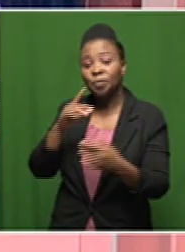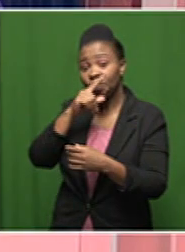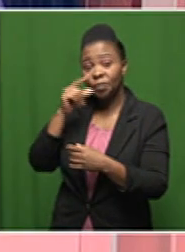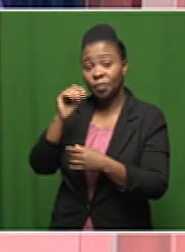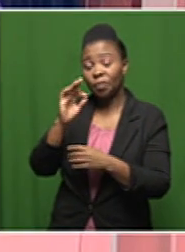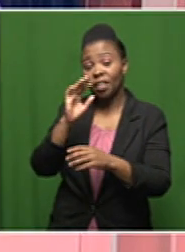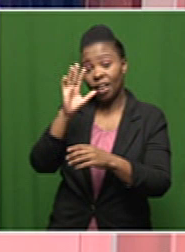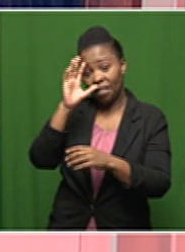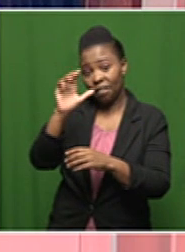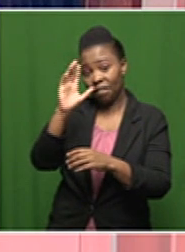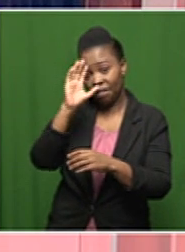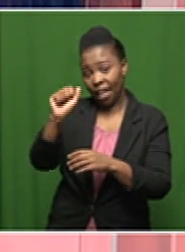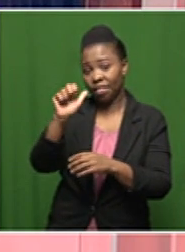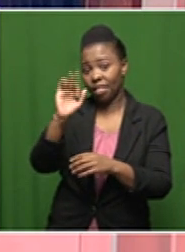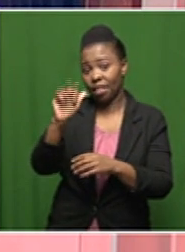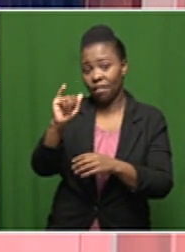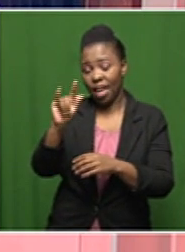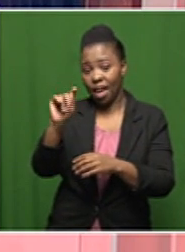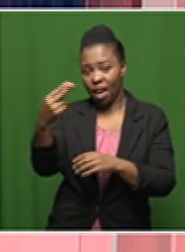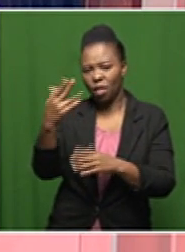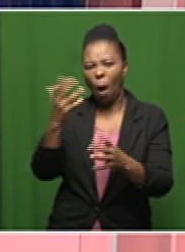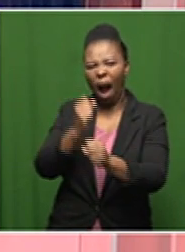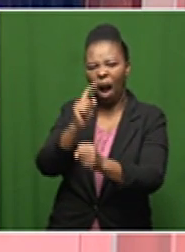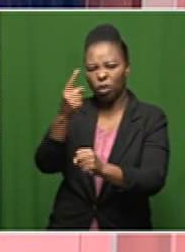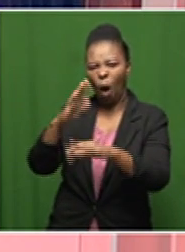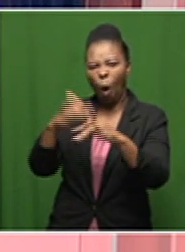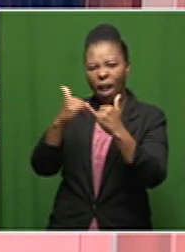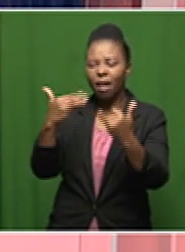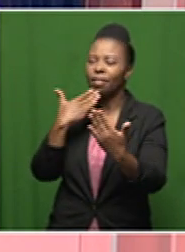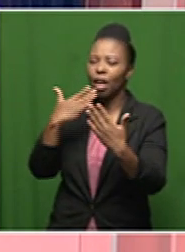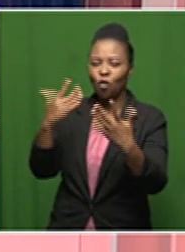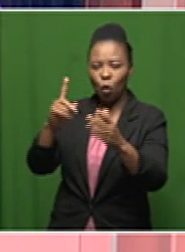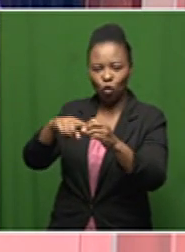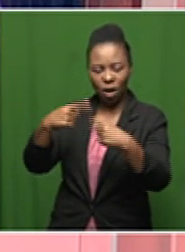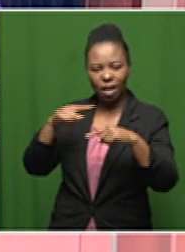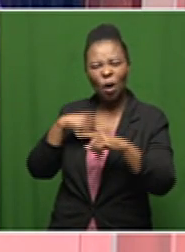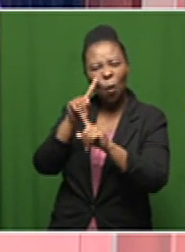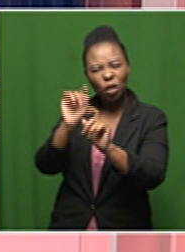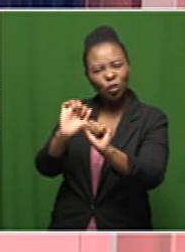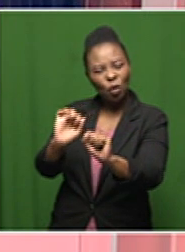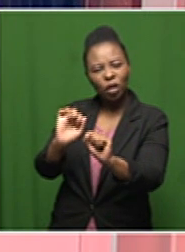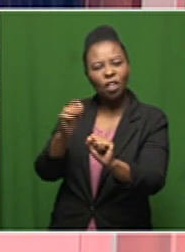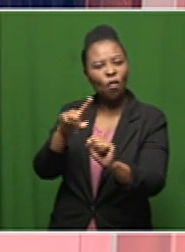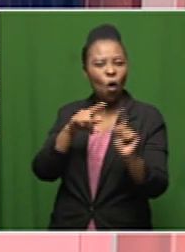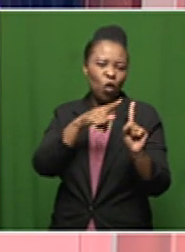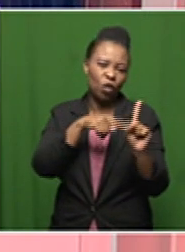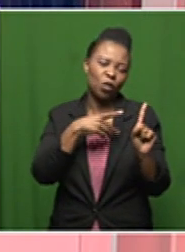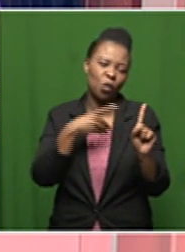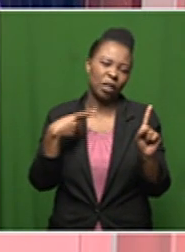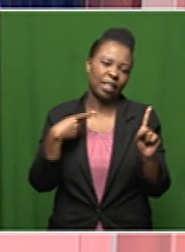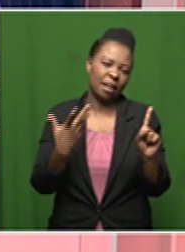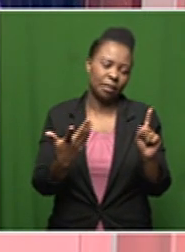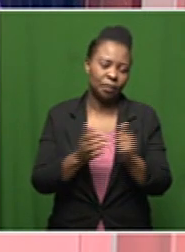who's in howtang uh she's on the line faith thanks very much for joining us what's your question for uh dr mckay